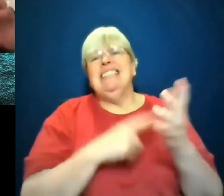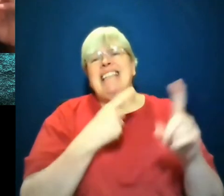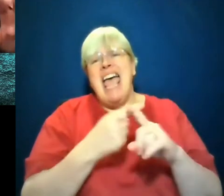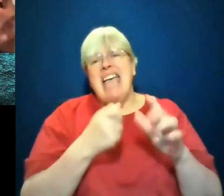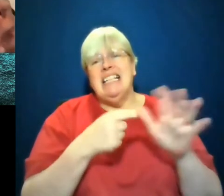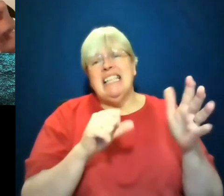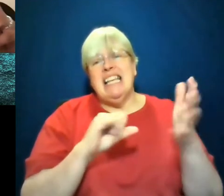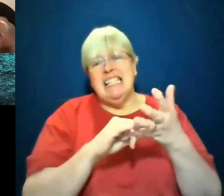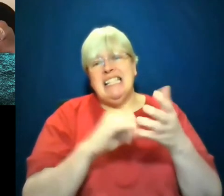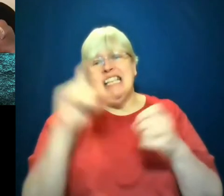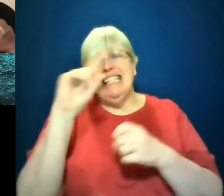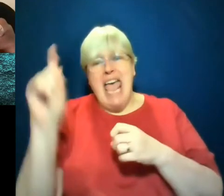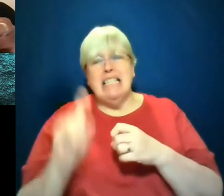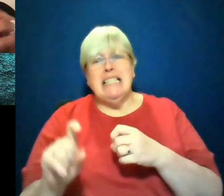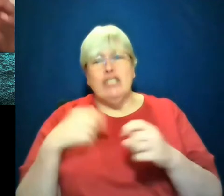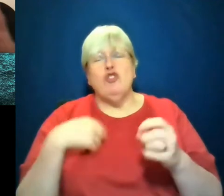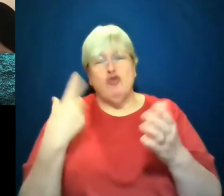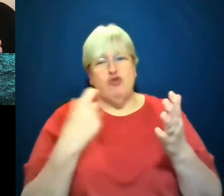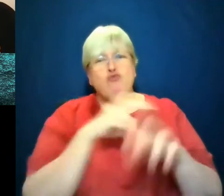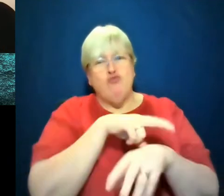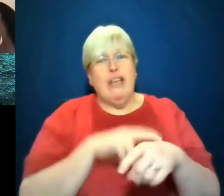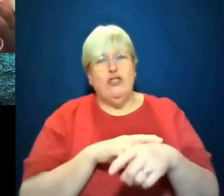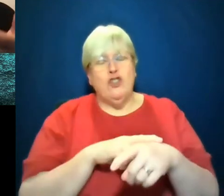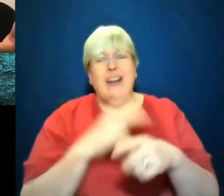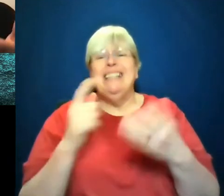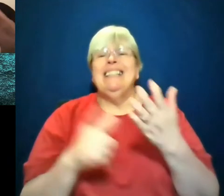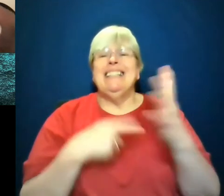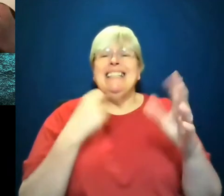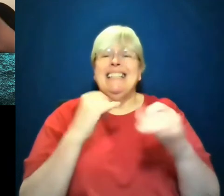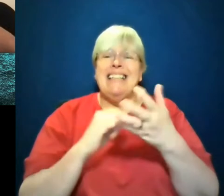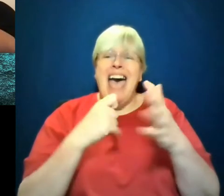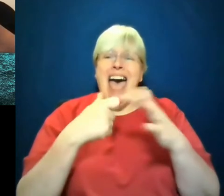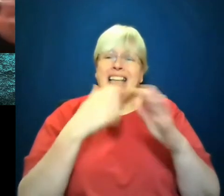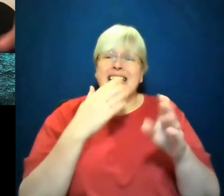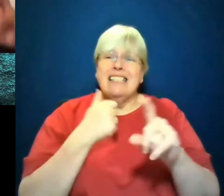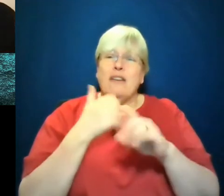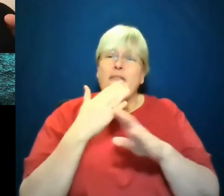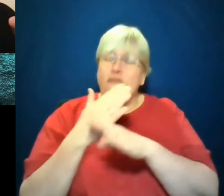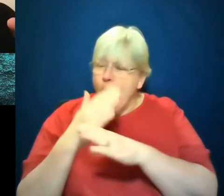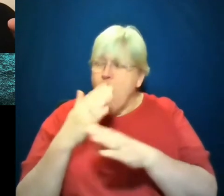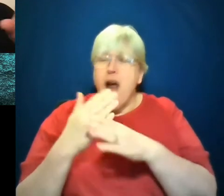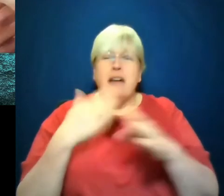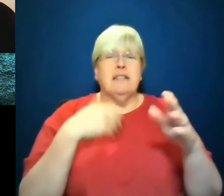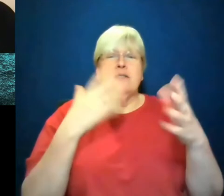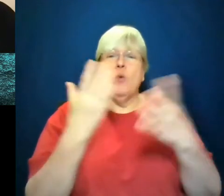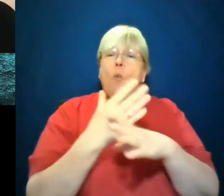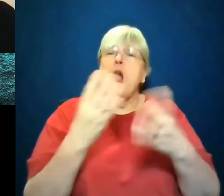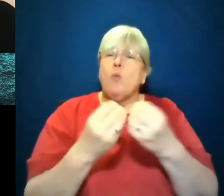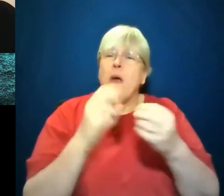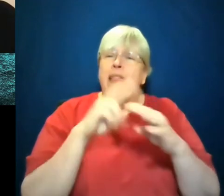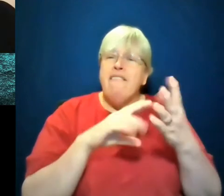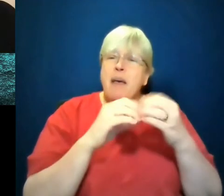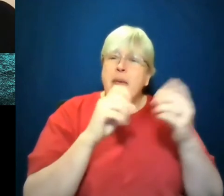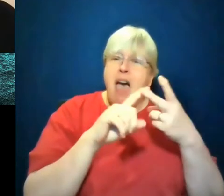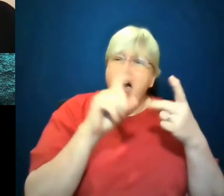that there had been this task force between the Rangers and the FBI and the Drug Enforcement Agency here in America,